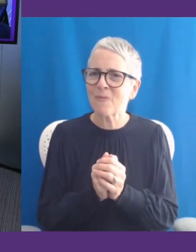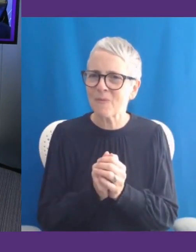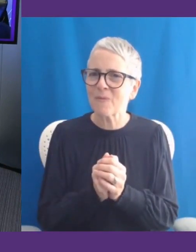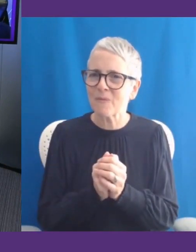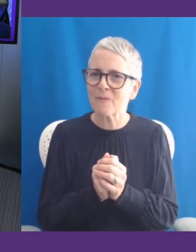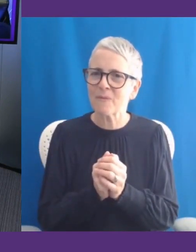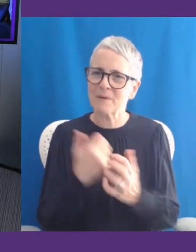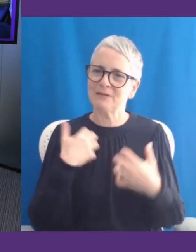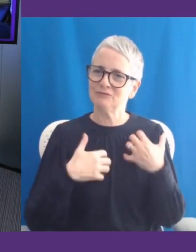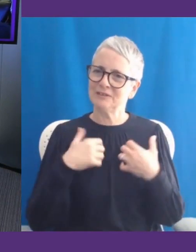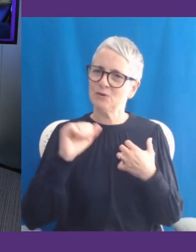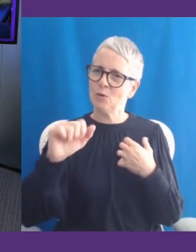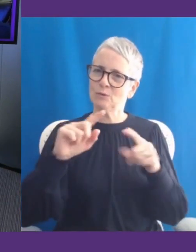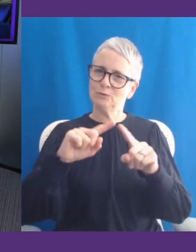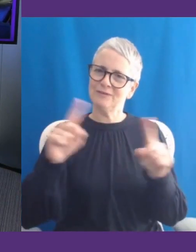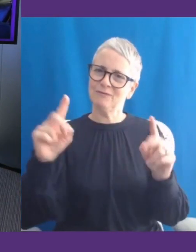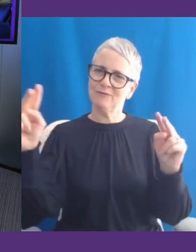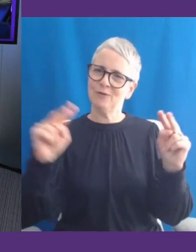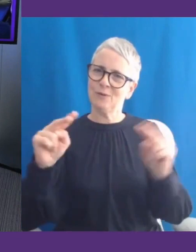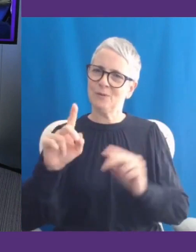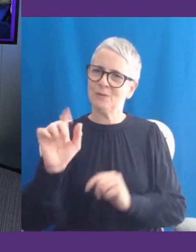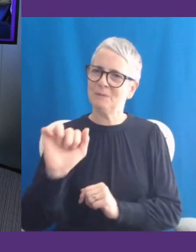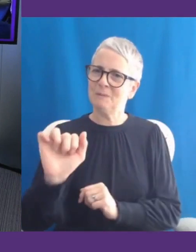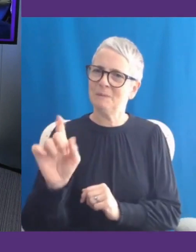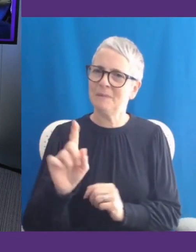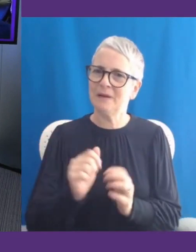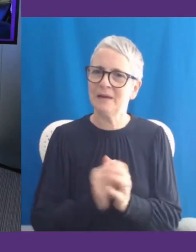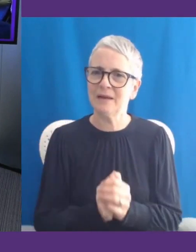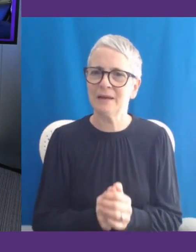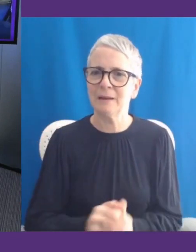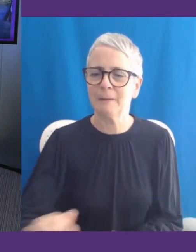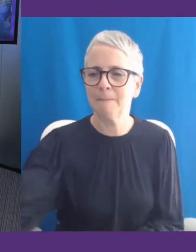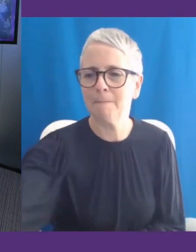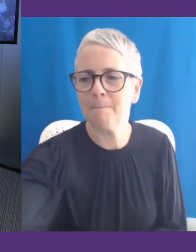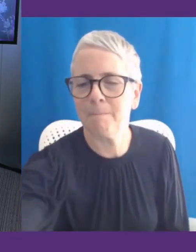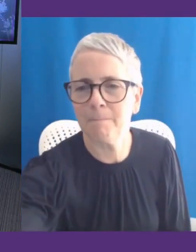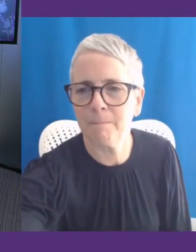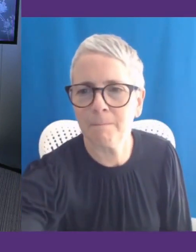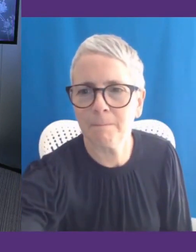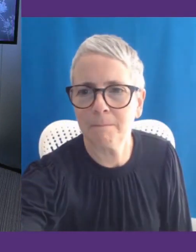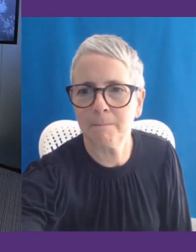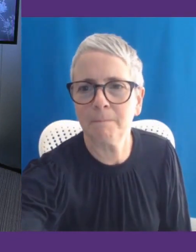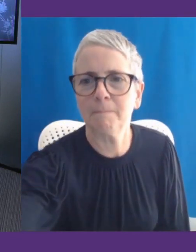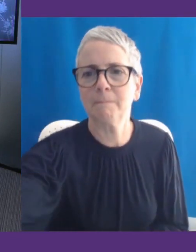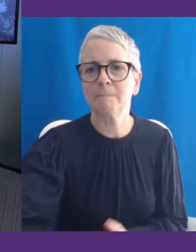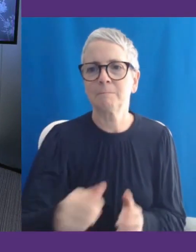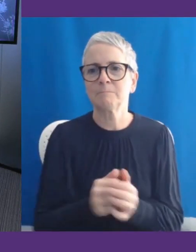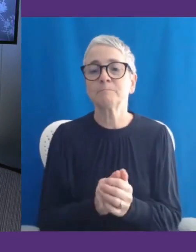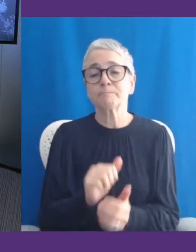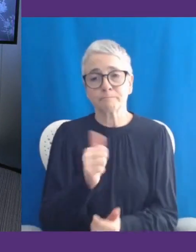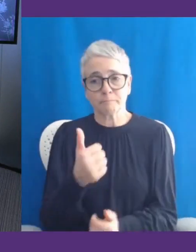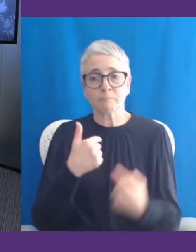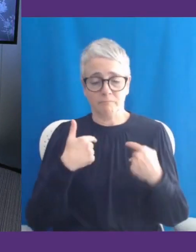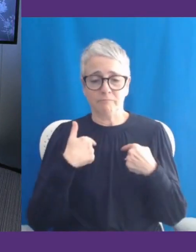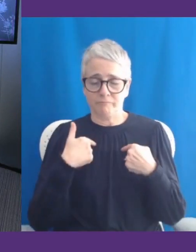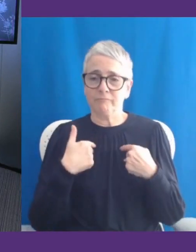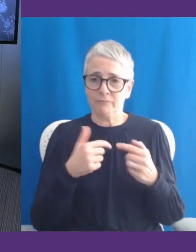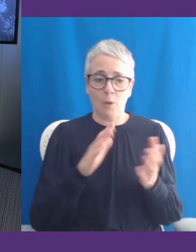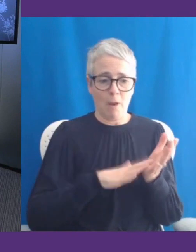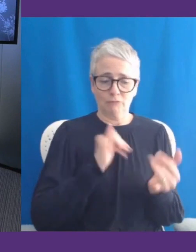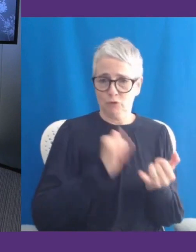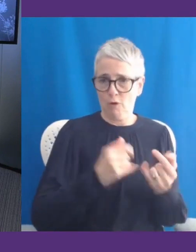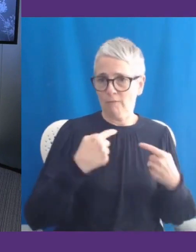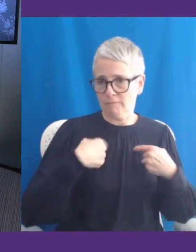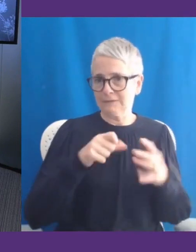see how they compare. Yeah, so I'm Rylan Rogers, and I'm the Disability Policy Advisor for Microsoft. I'm based here